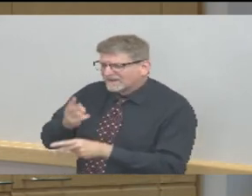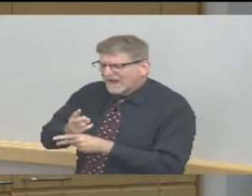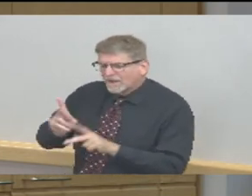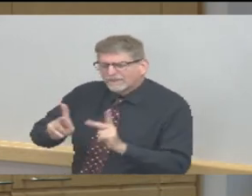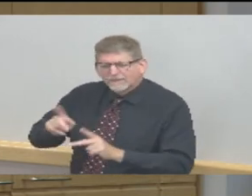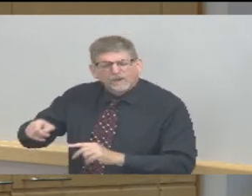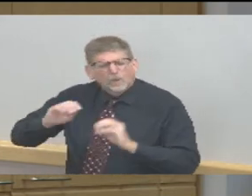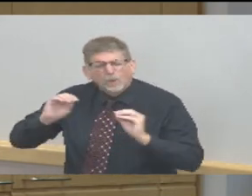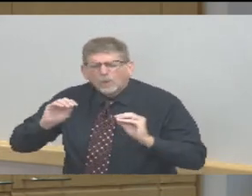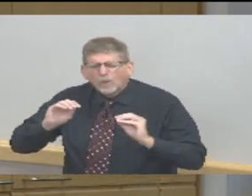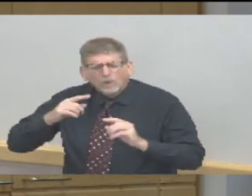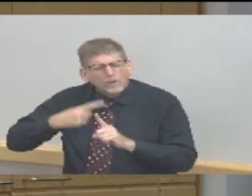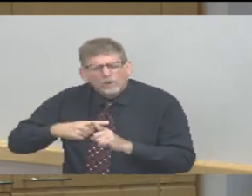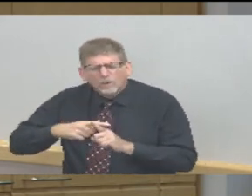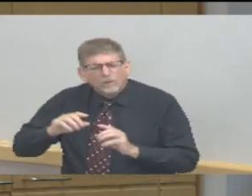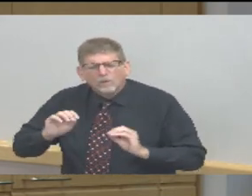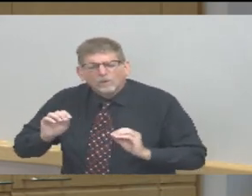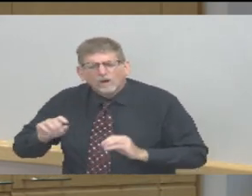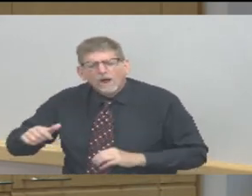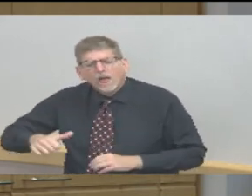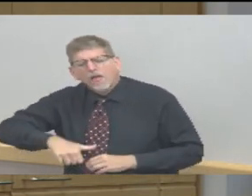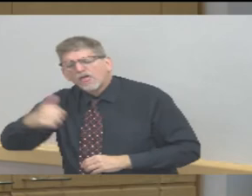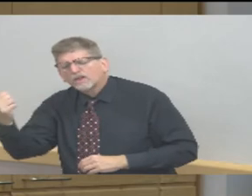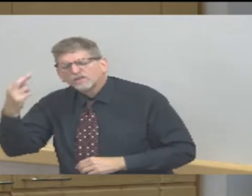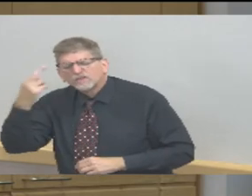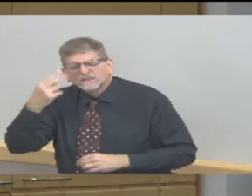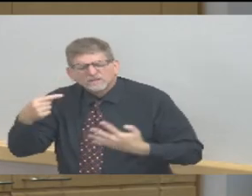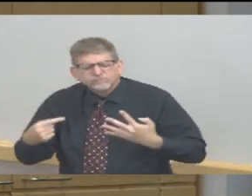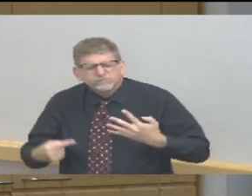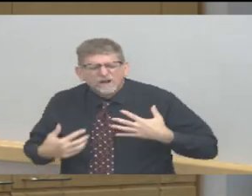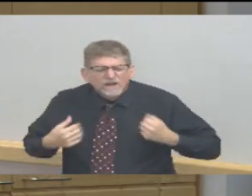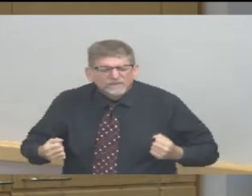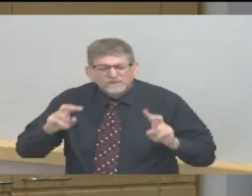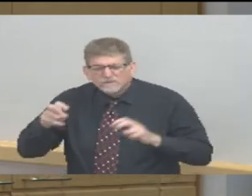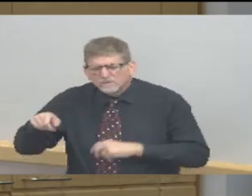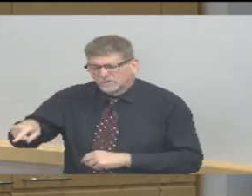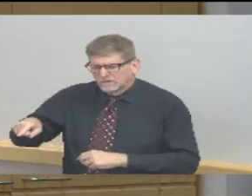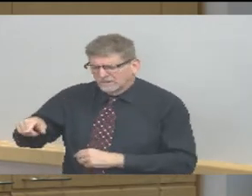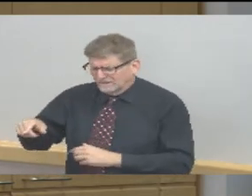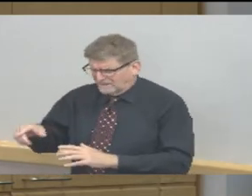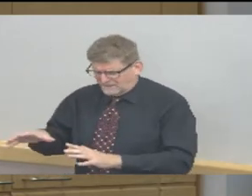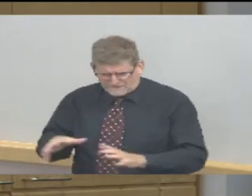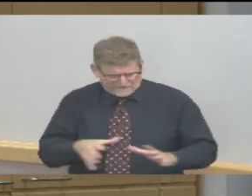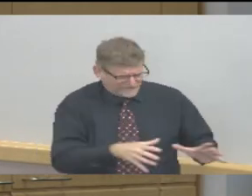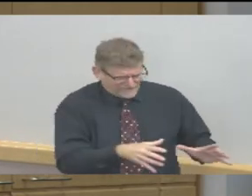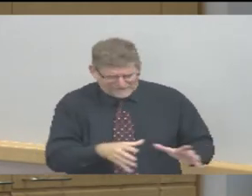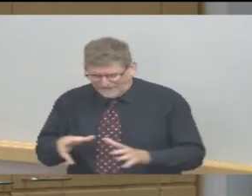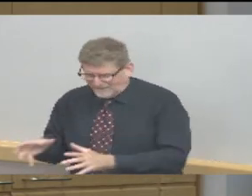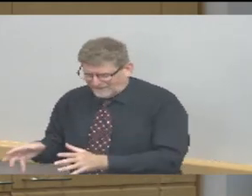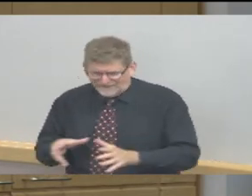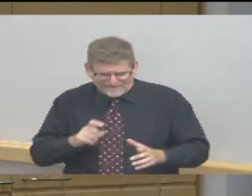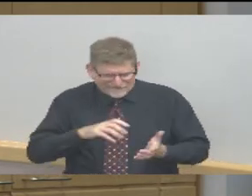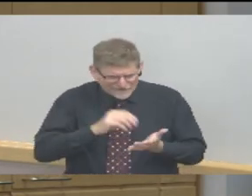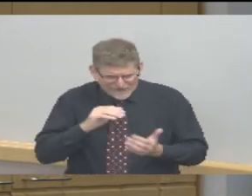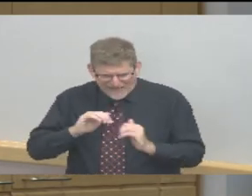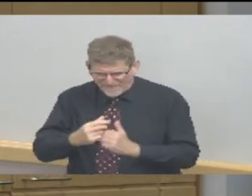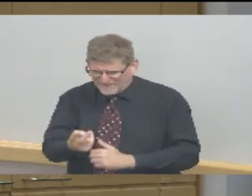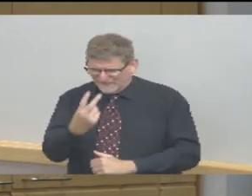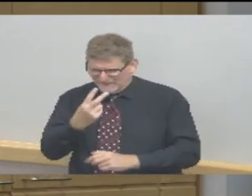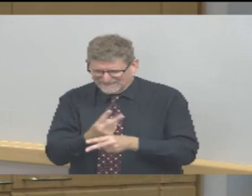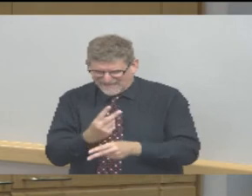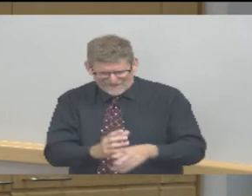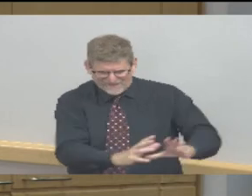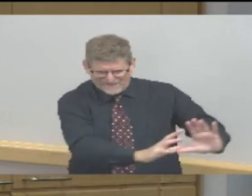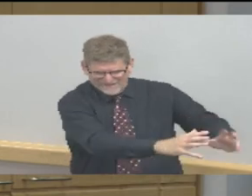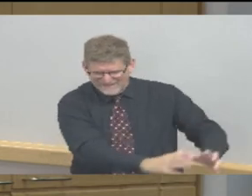COVID who are not COVID positive and under that we're working very hard to make that environment safe for safe